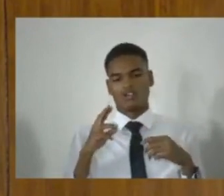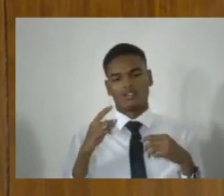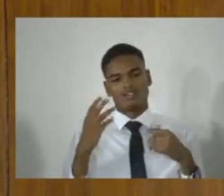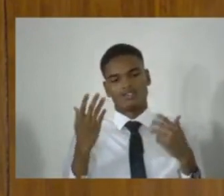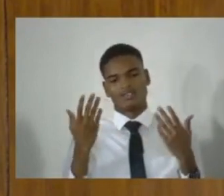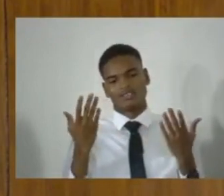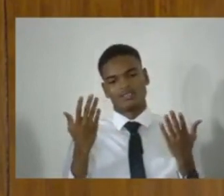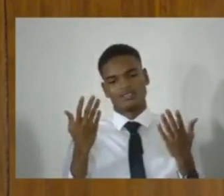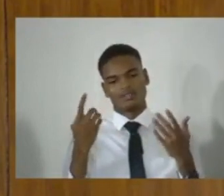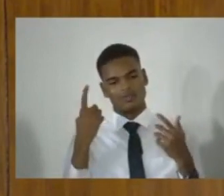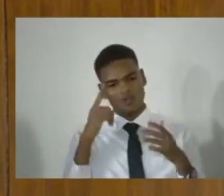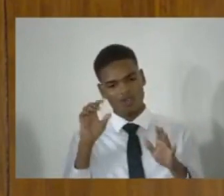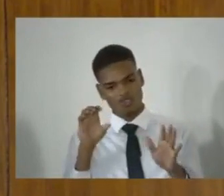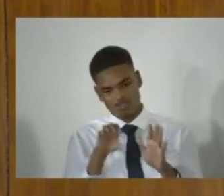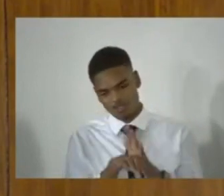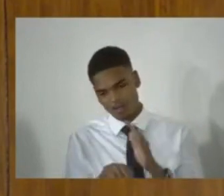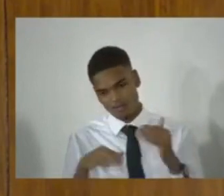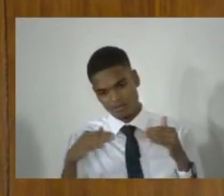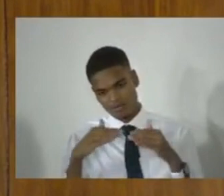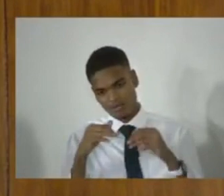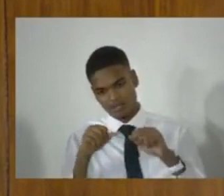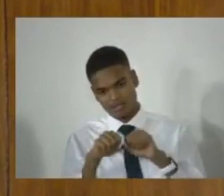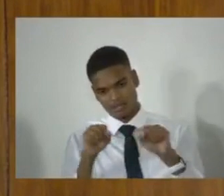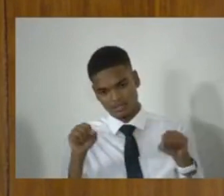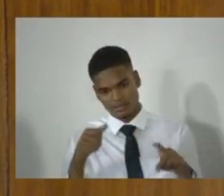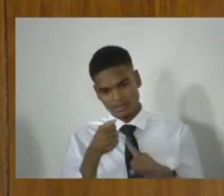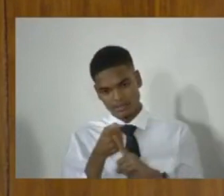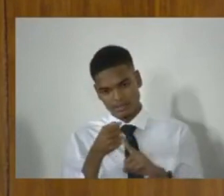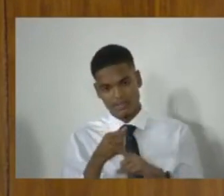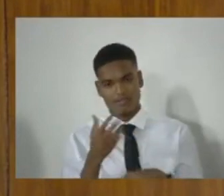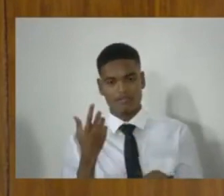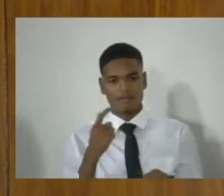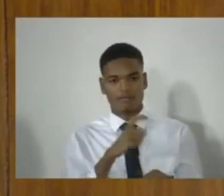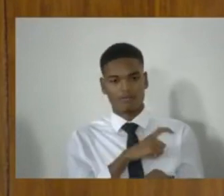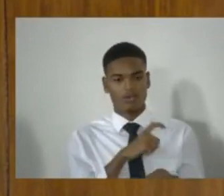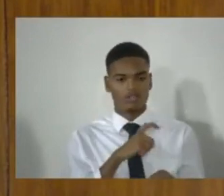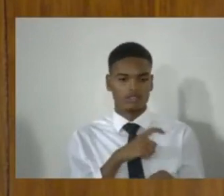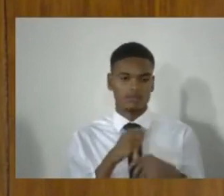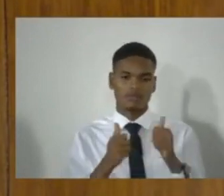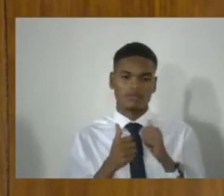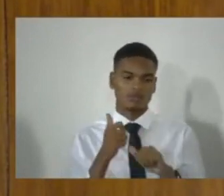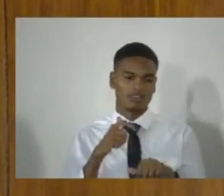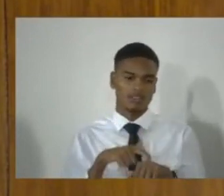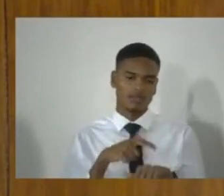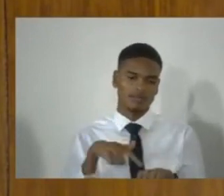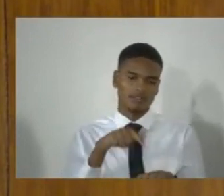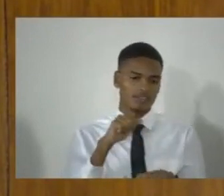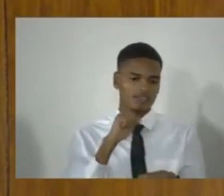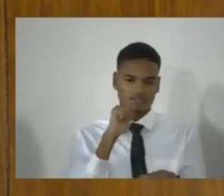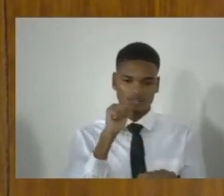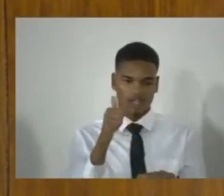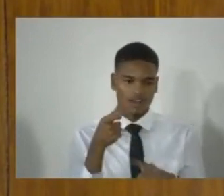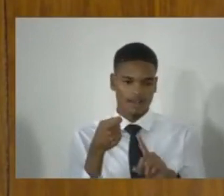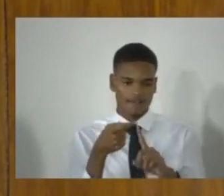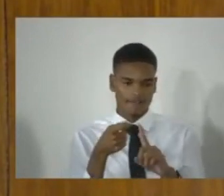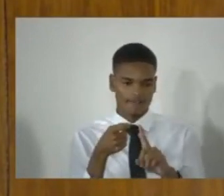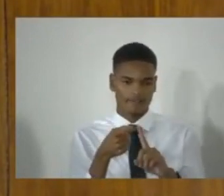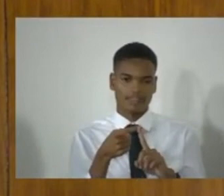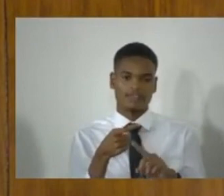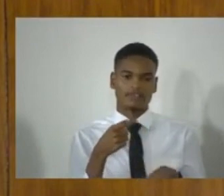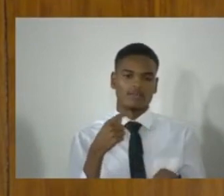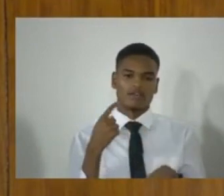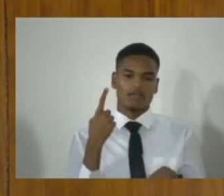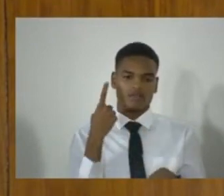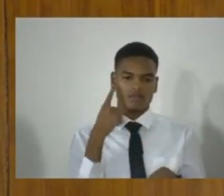in the criminal justice system itself, where the police are often not very efficient and effective in their preparation